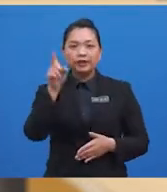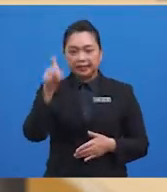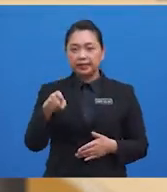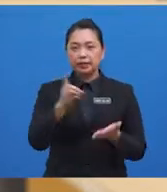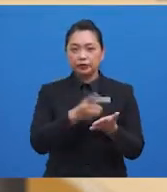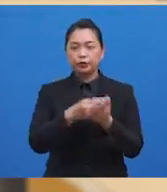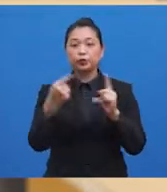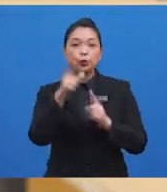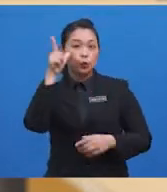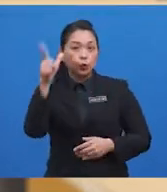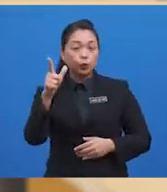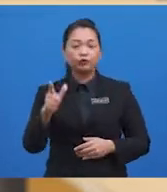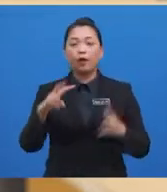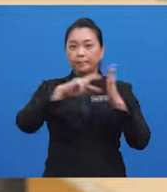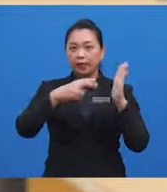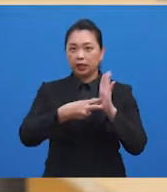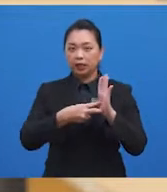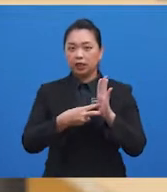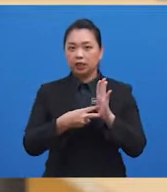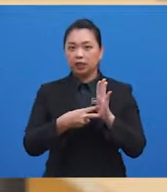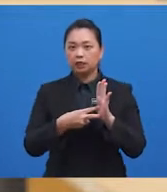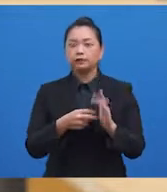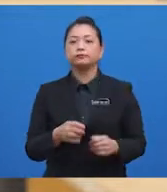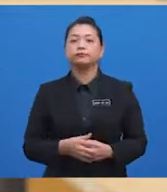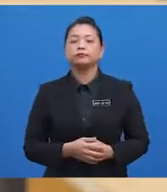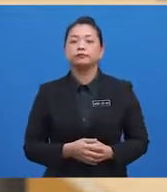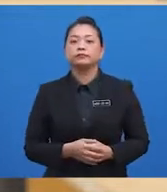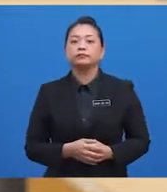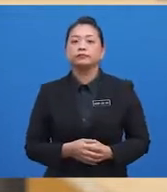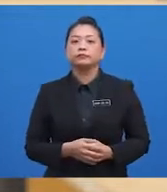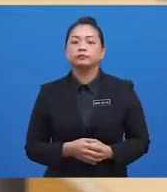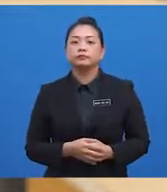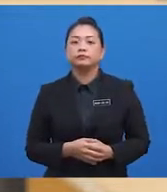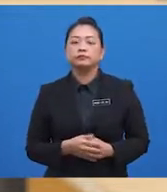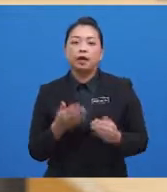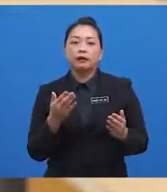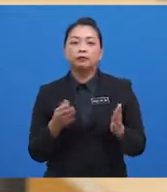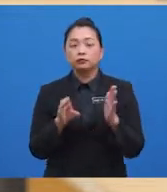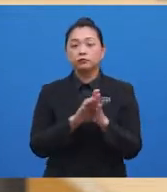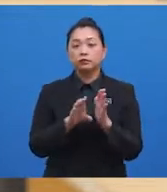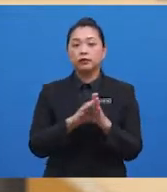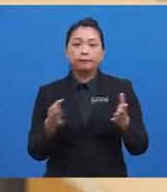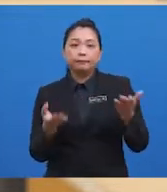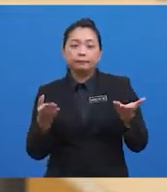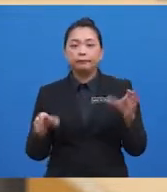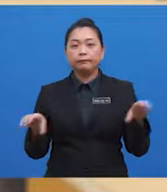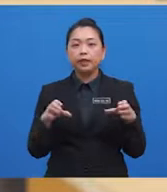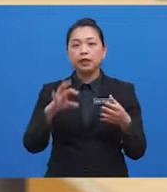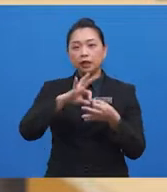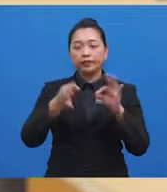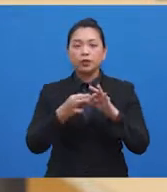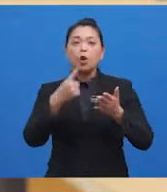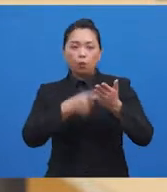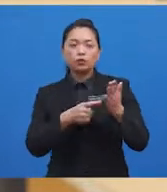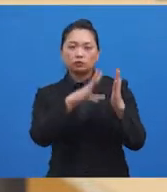for meanings, for some words such as trolls or chronic inflammation, as well as making inference on what the